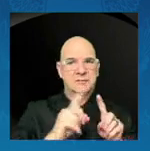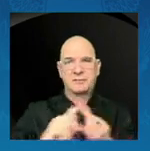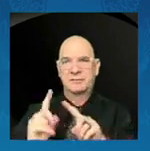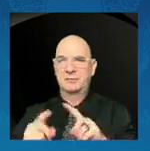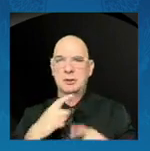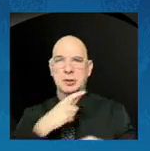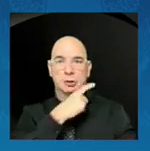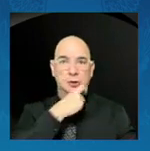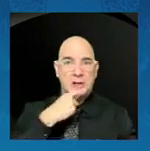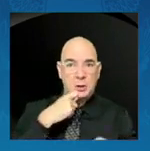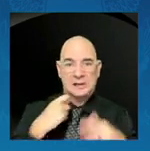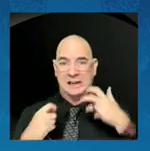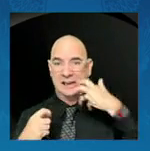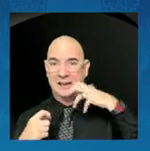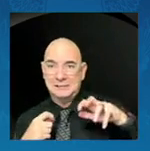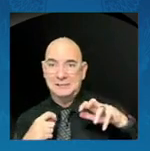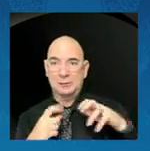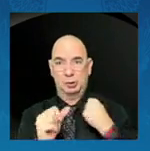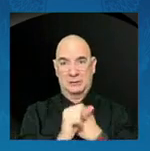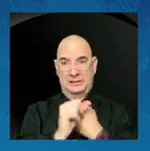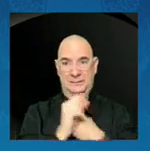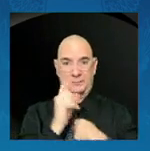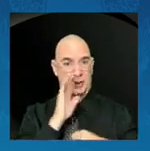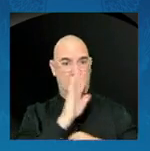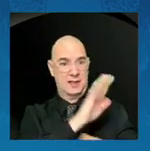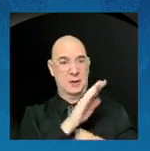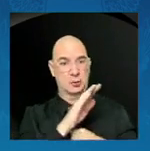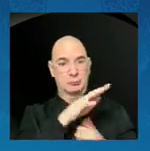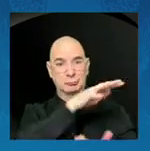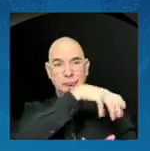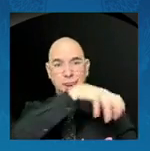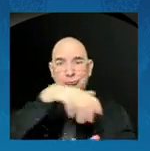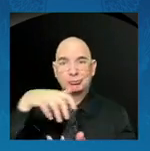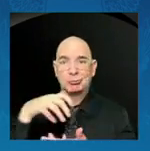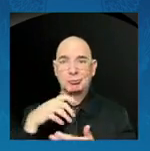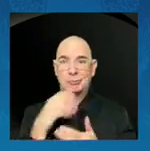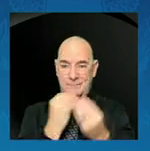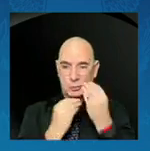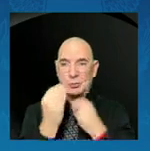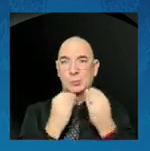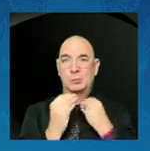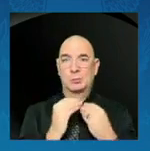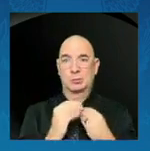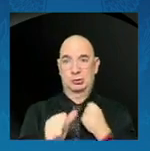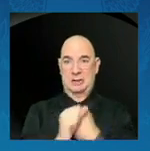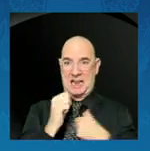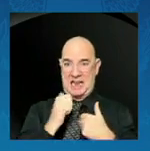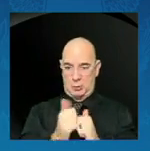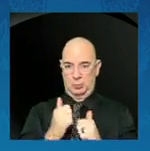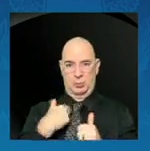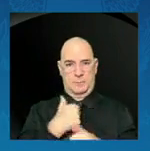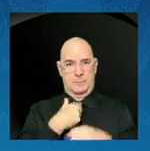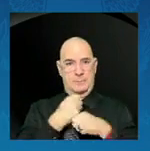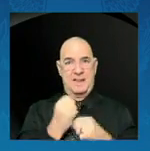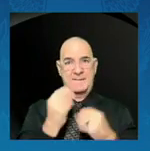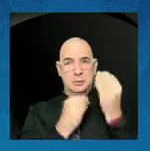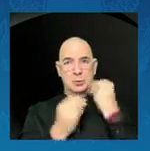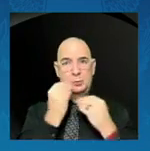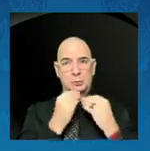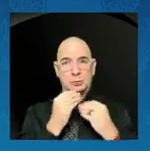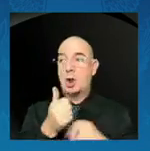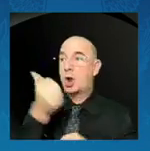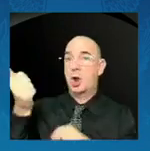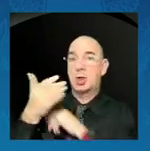livelihood. Threatens our ability to produce food as a nation. And by scientists